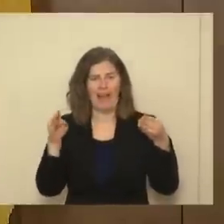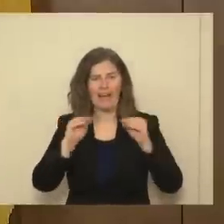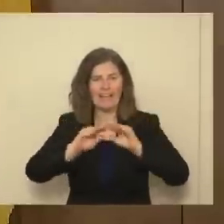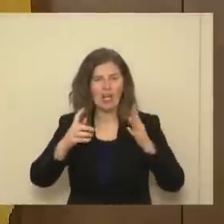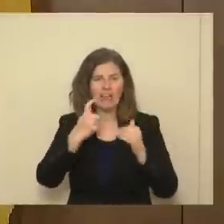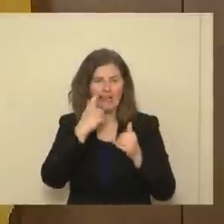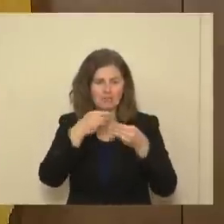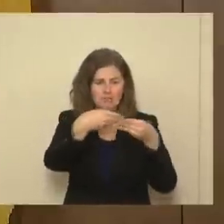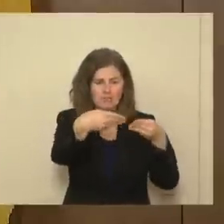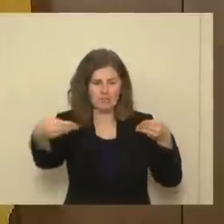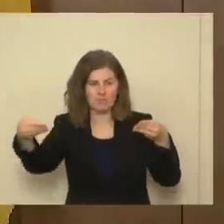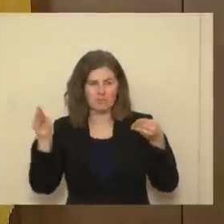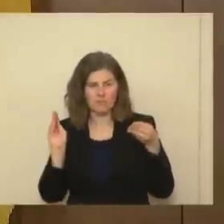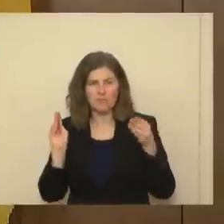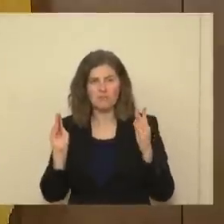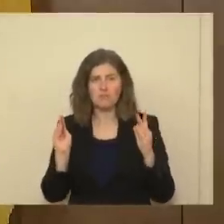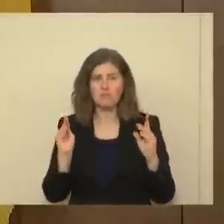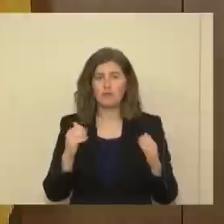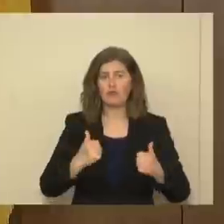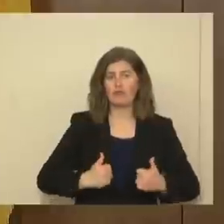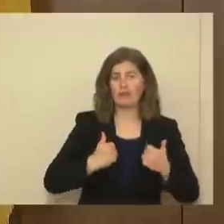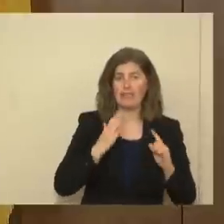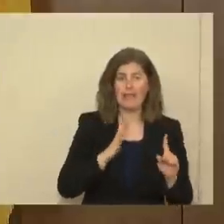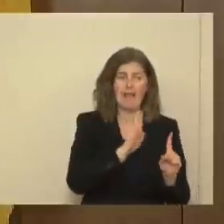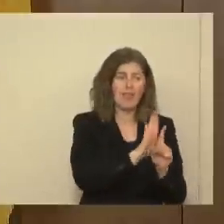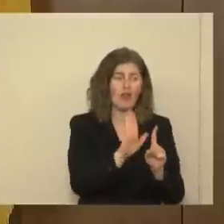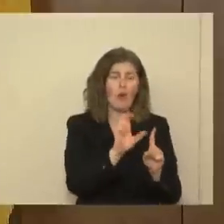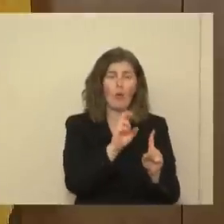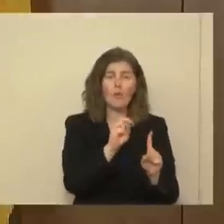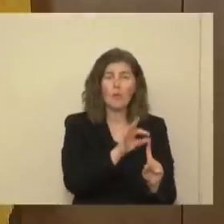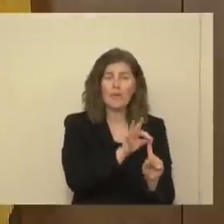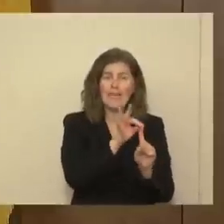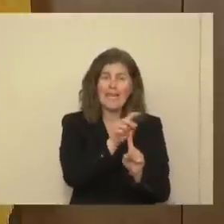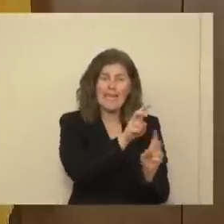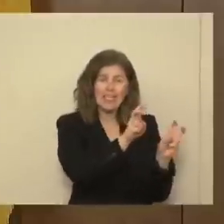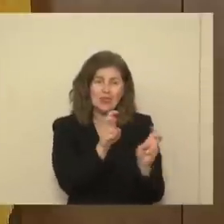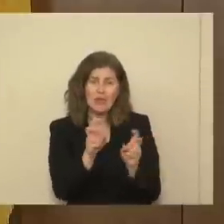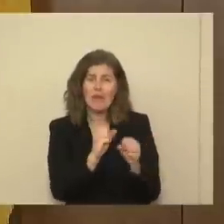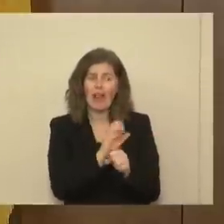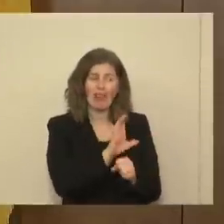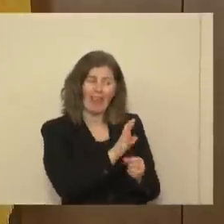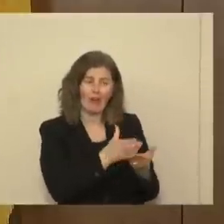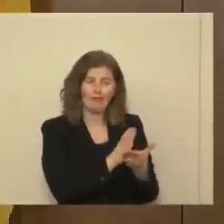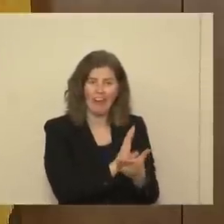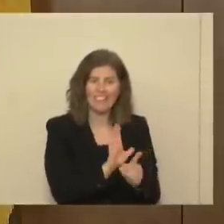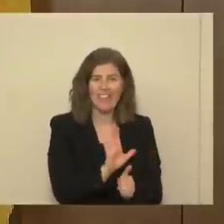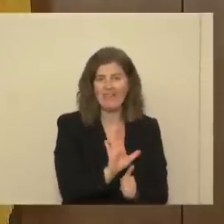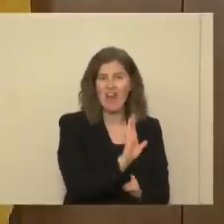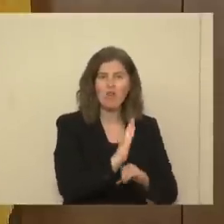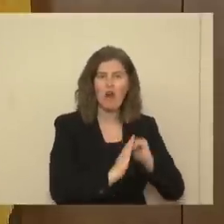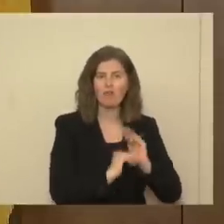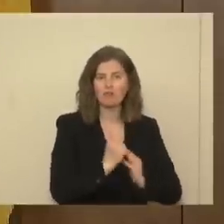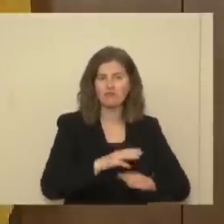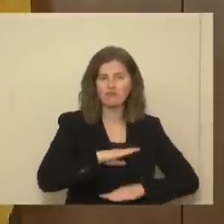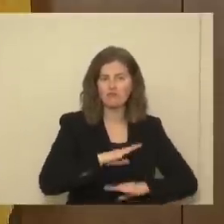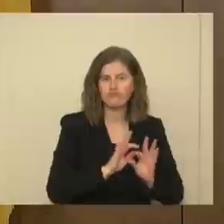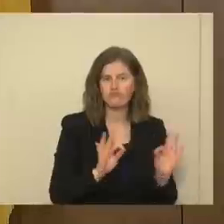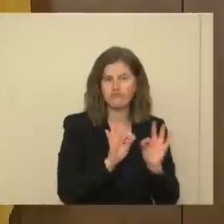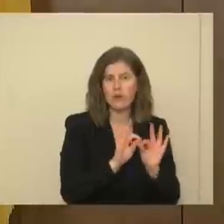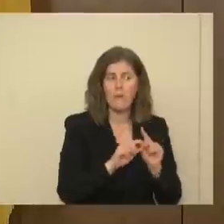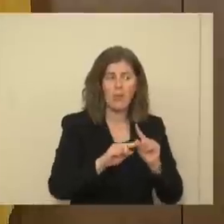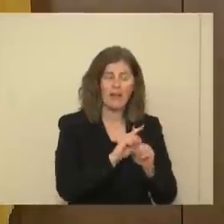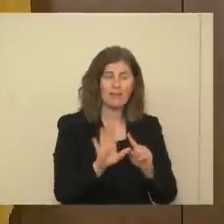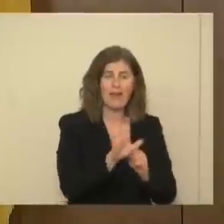because residents have very unique issues, and we want to make their rights and their comfort and their